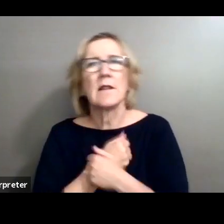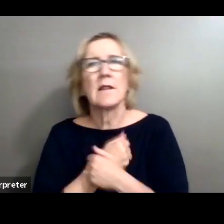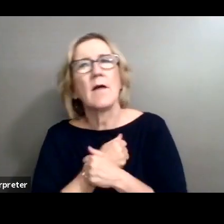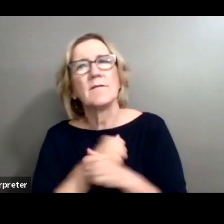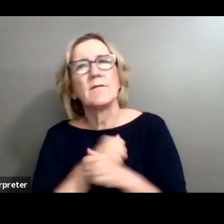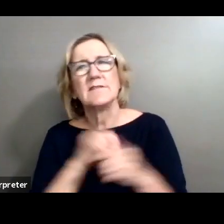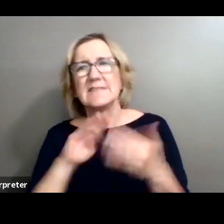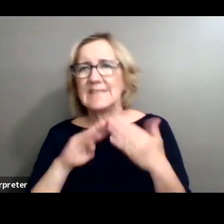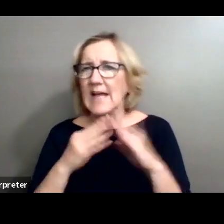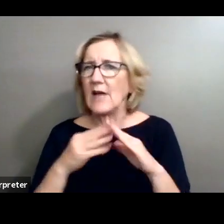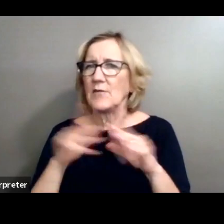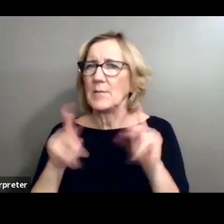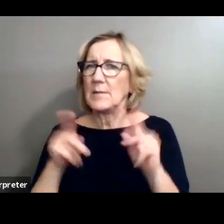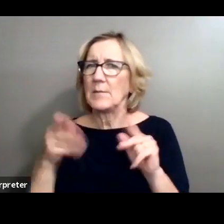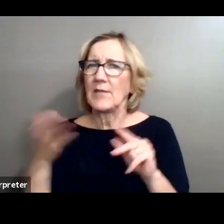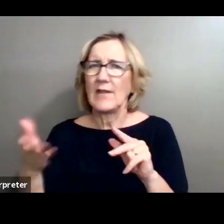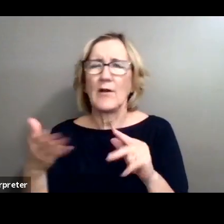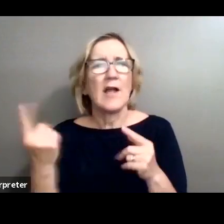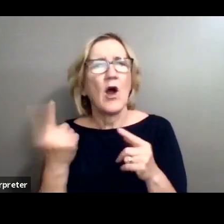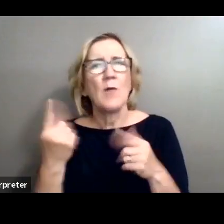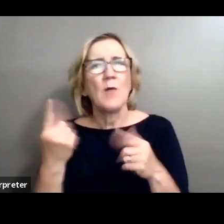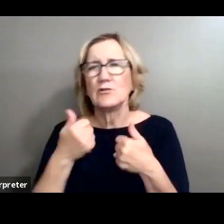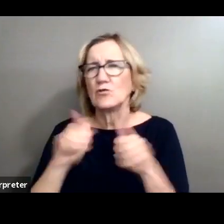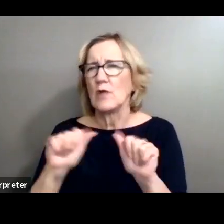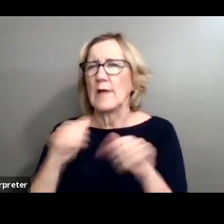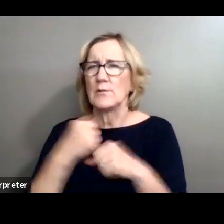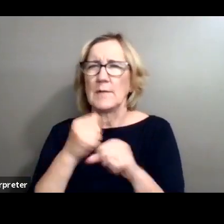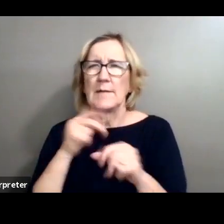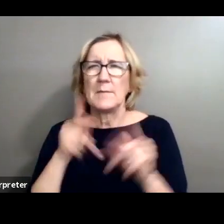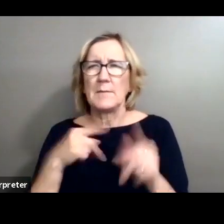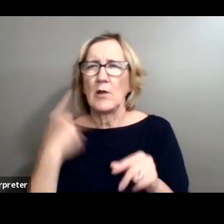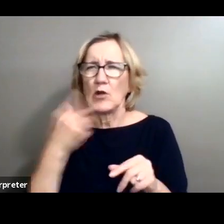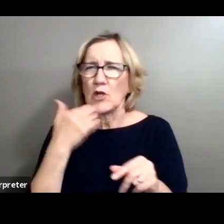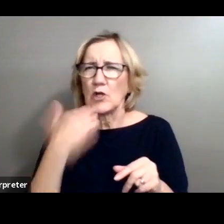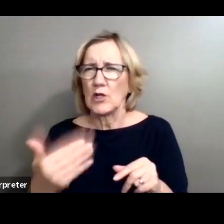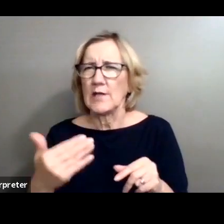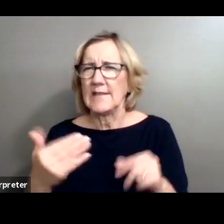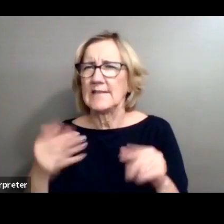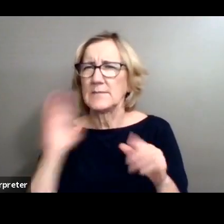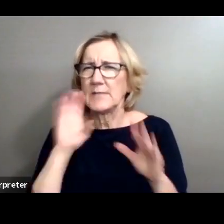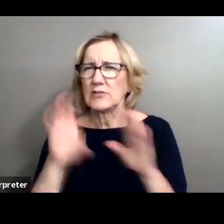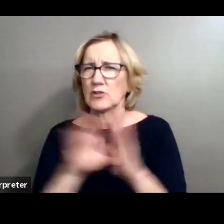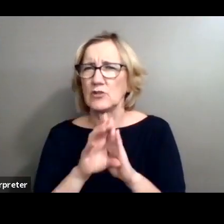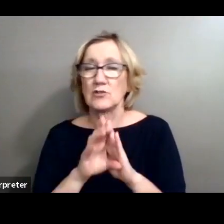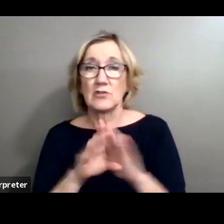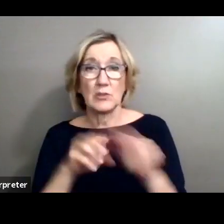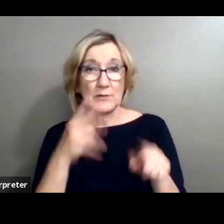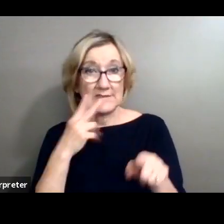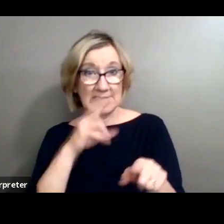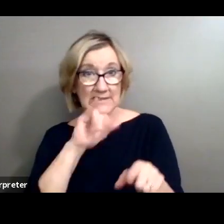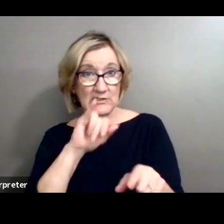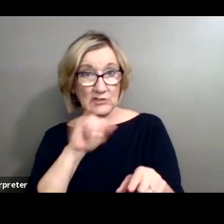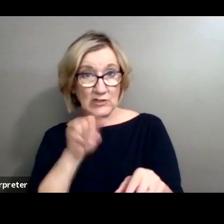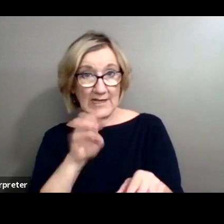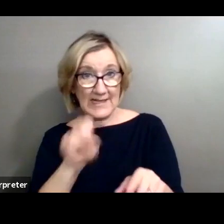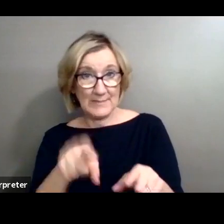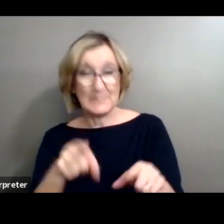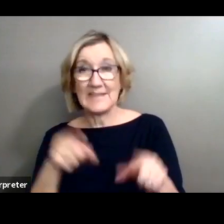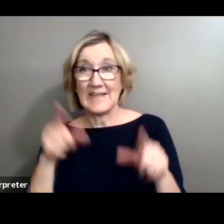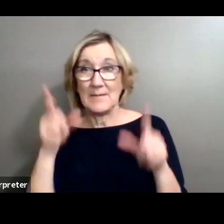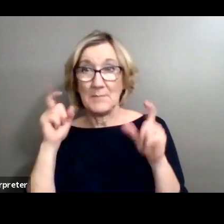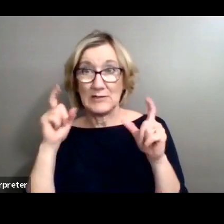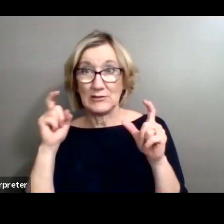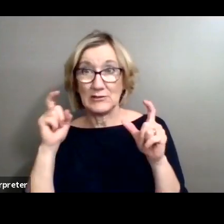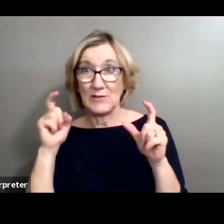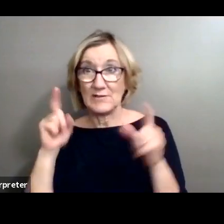always worked to make them look their best. And right here, you can see there's James taking pictures of his classmates.